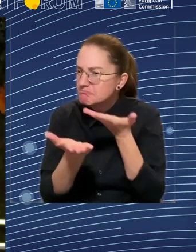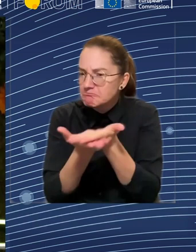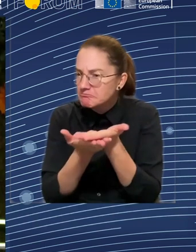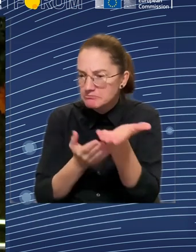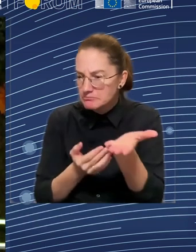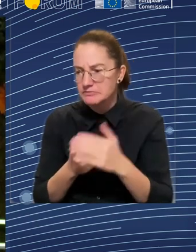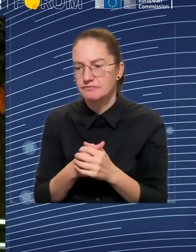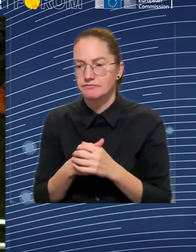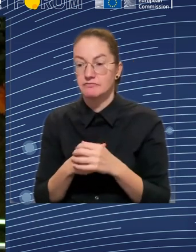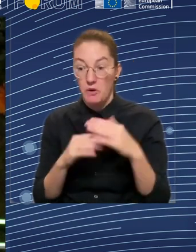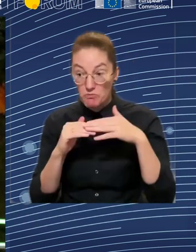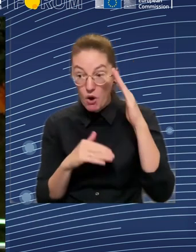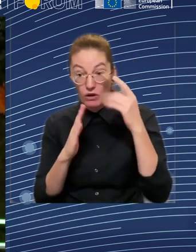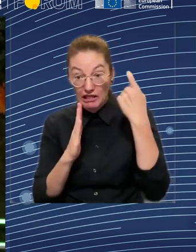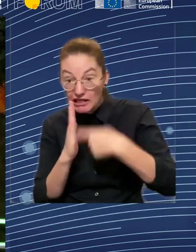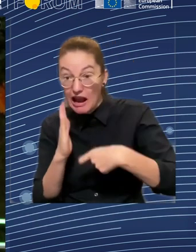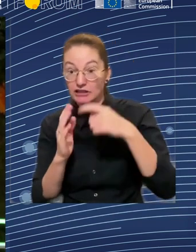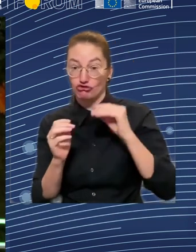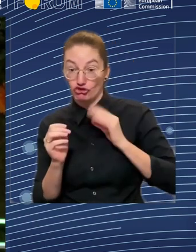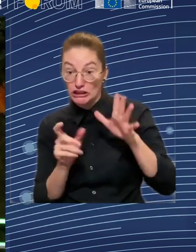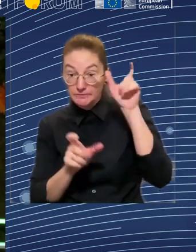All of the above. All of